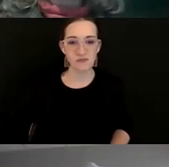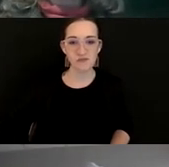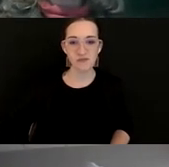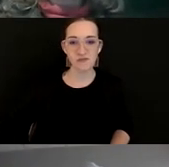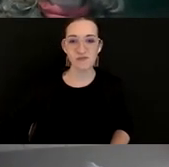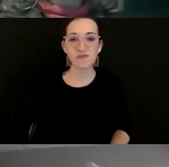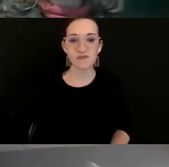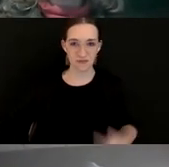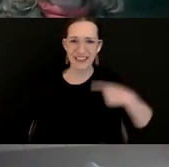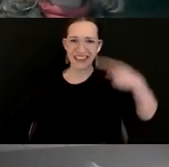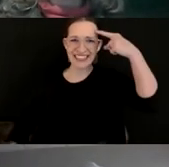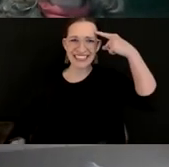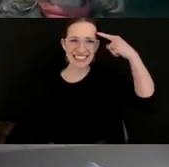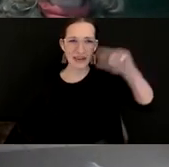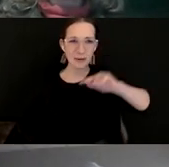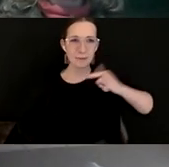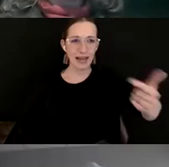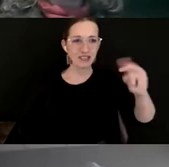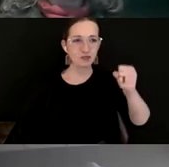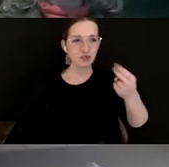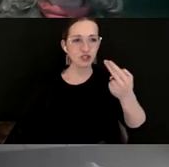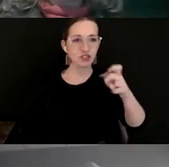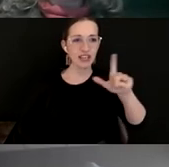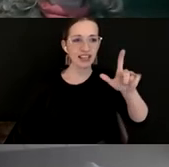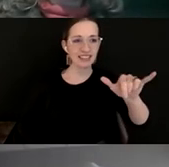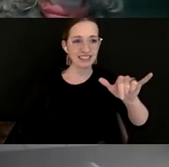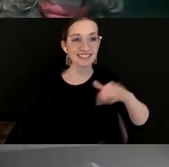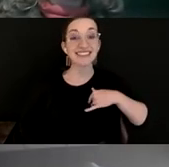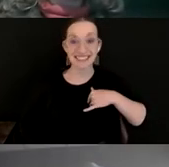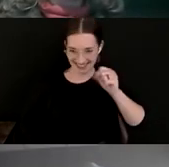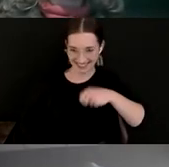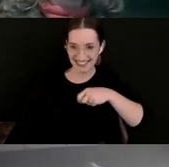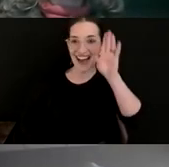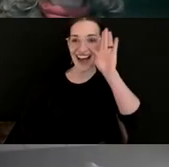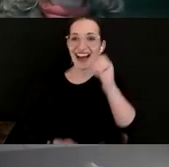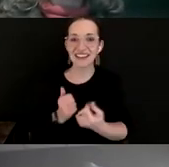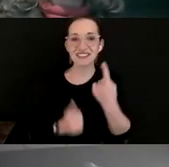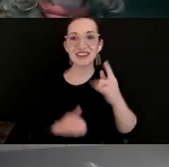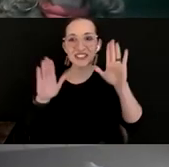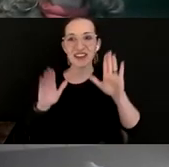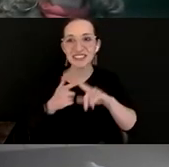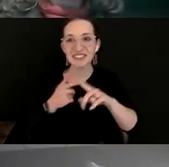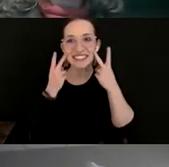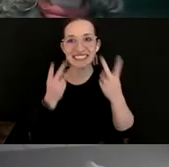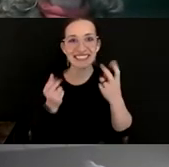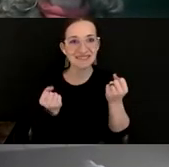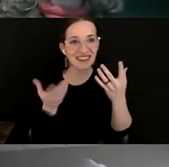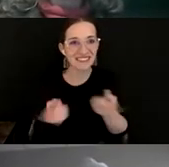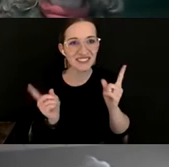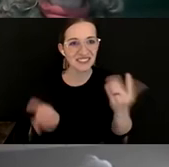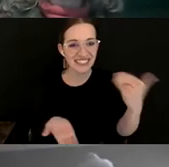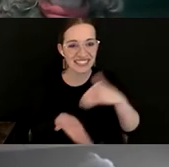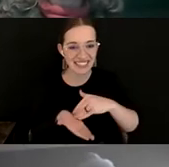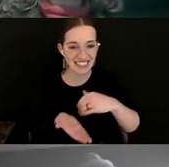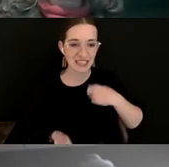And I think I'm passing it to Shelly. Yes. Hi, everyone. It's great to see so many of you again. I'm Shelly Keala.